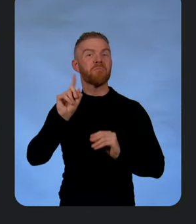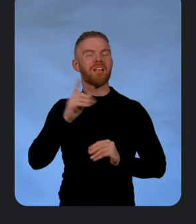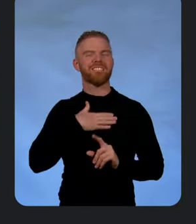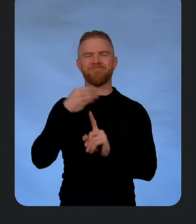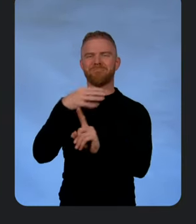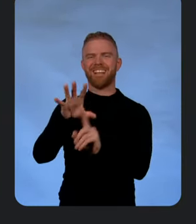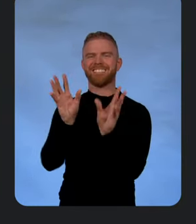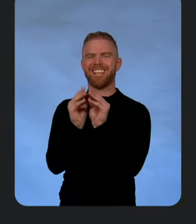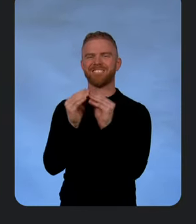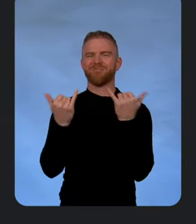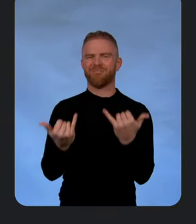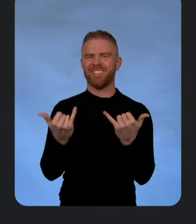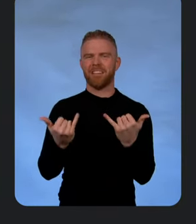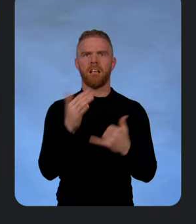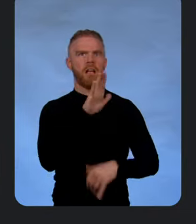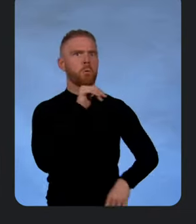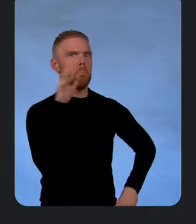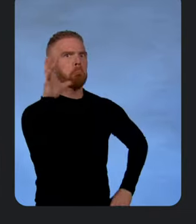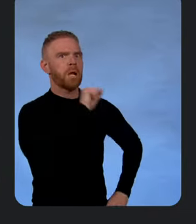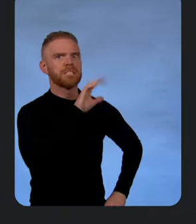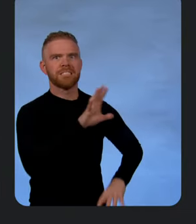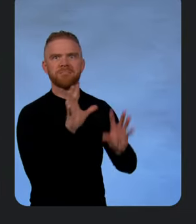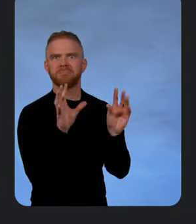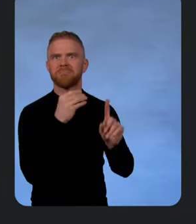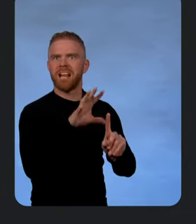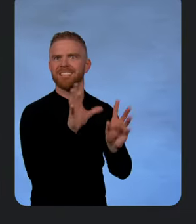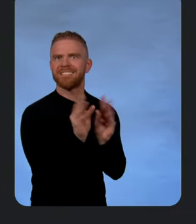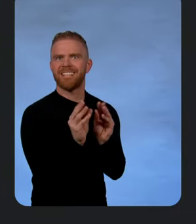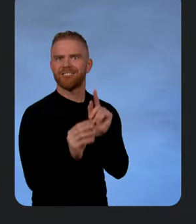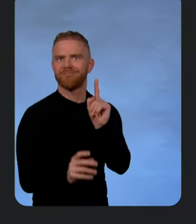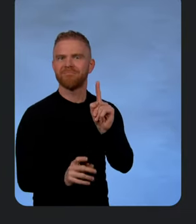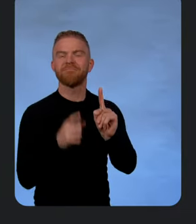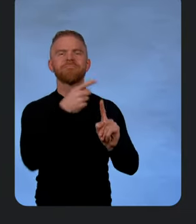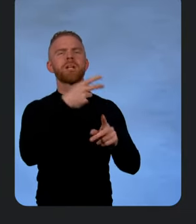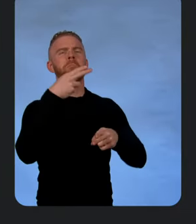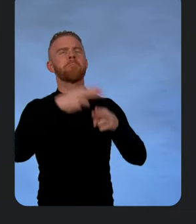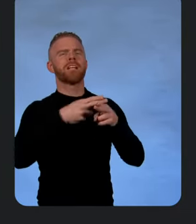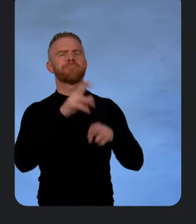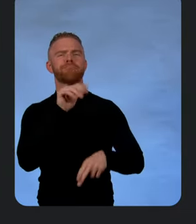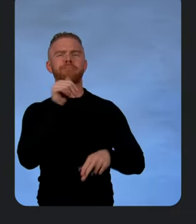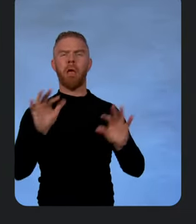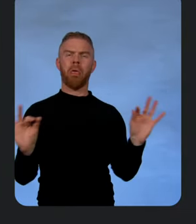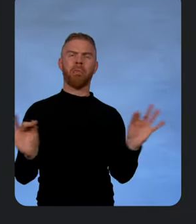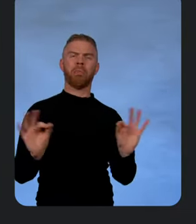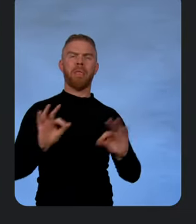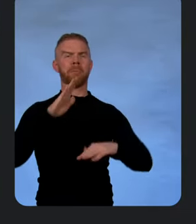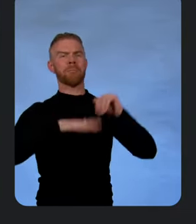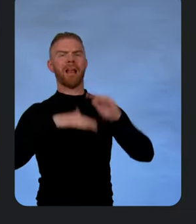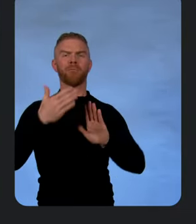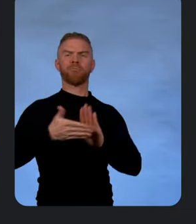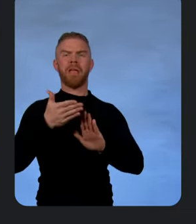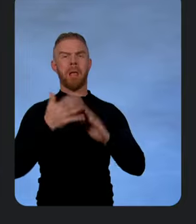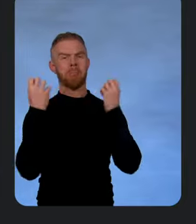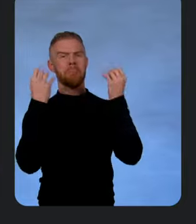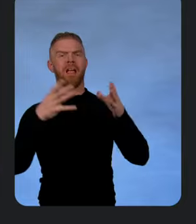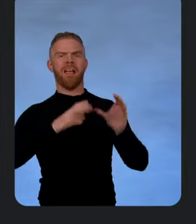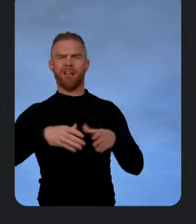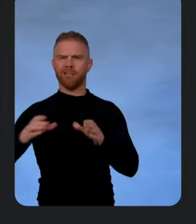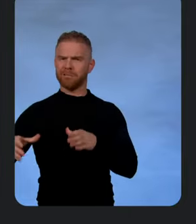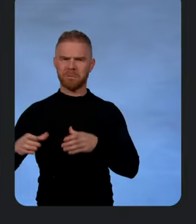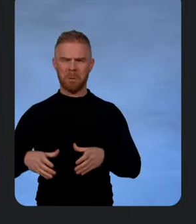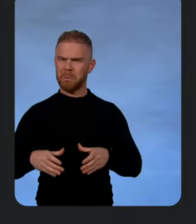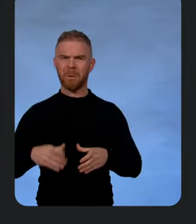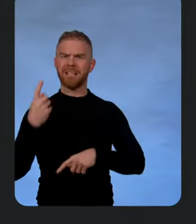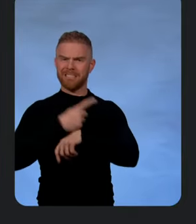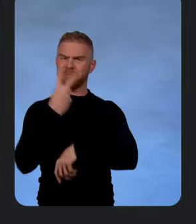You should not miss that spotlight session. But as you mentioned, it's not trivial to build and run lots of containers. Day two is going to have to change as we keep creating more and more